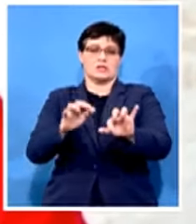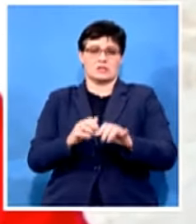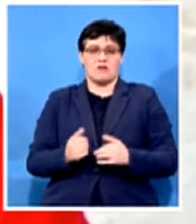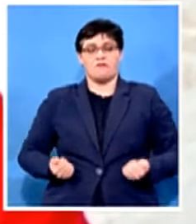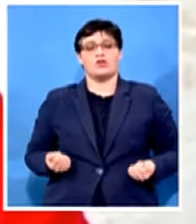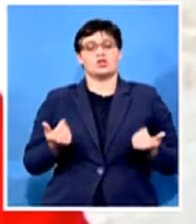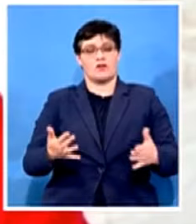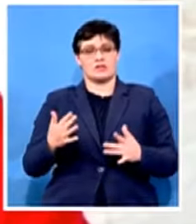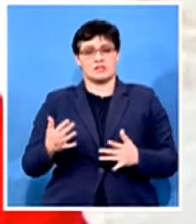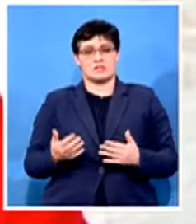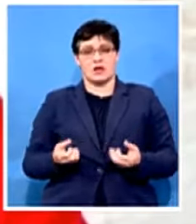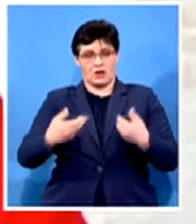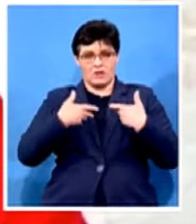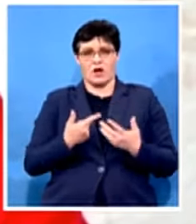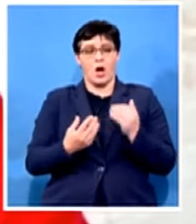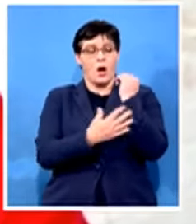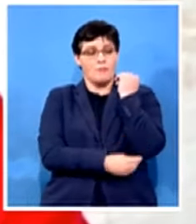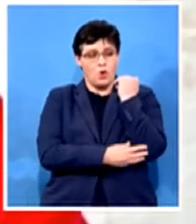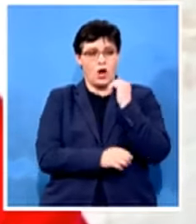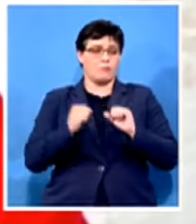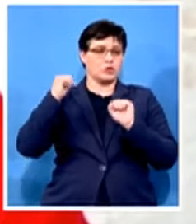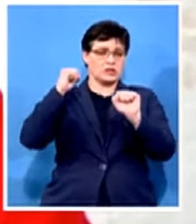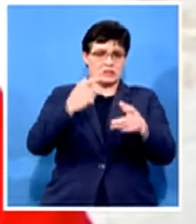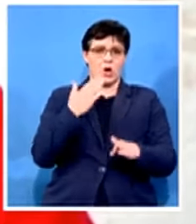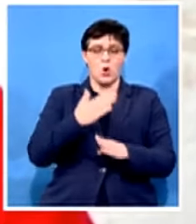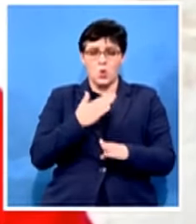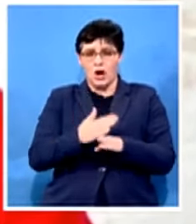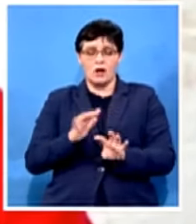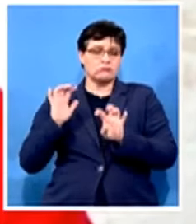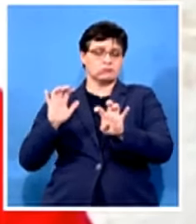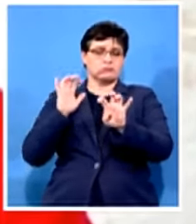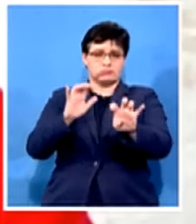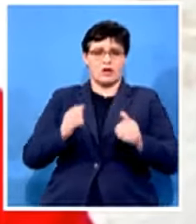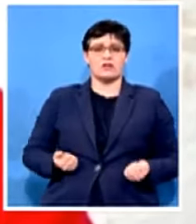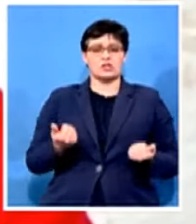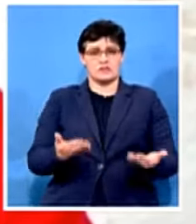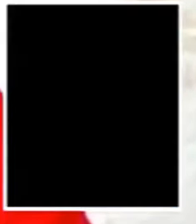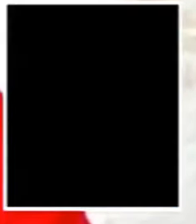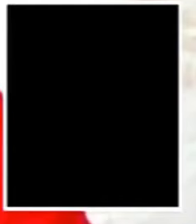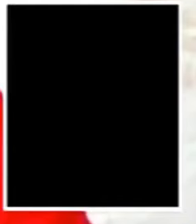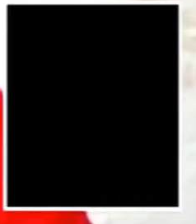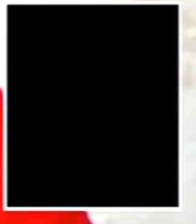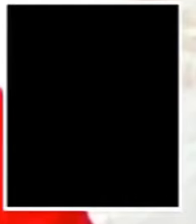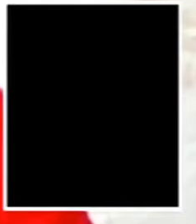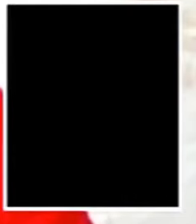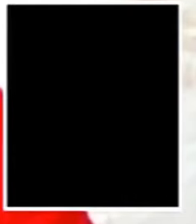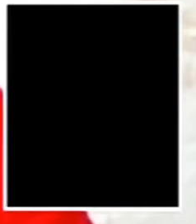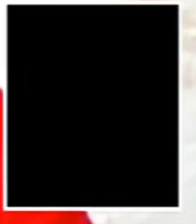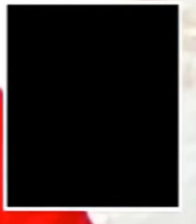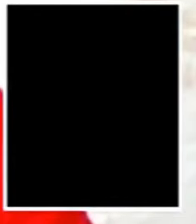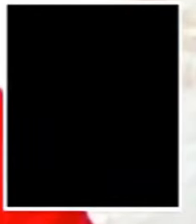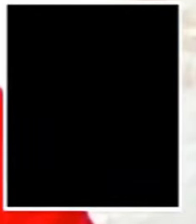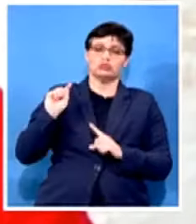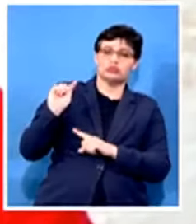protest the working class people protest for service delivery when workers go on strike they are met with violence